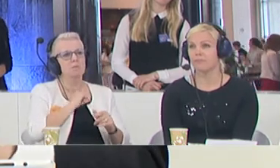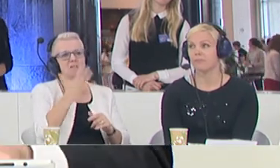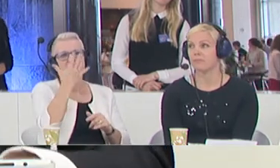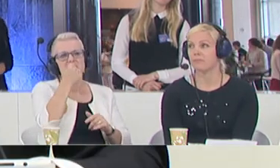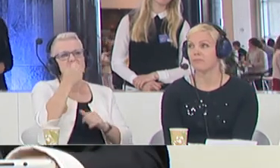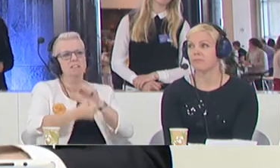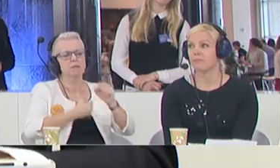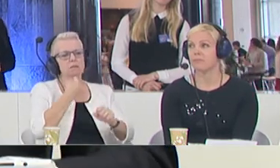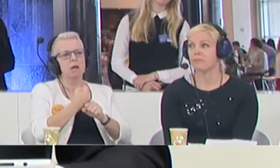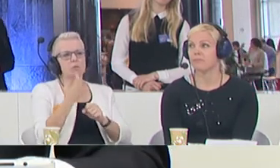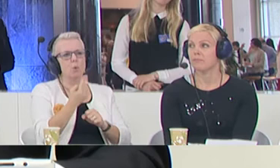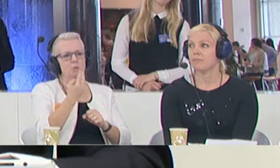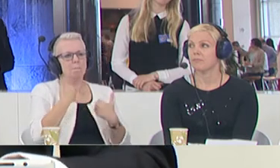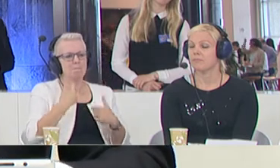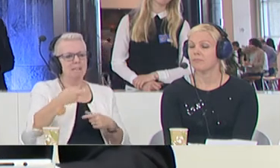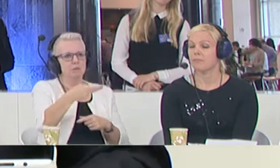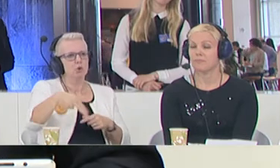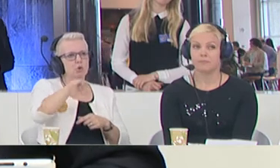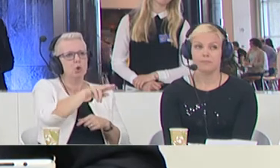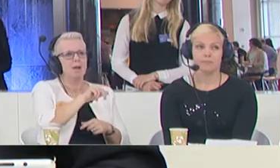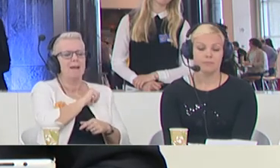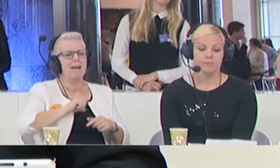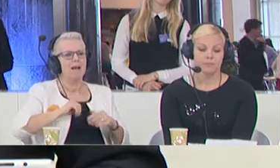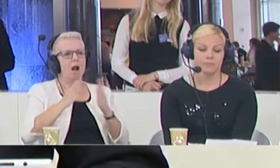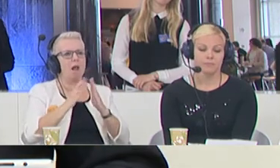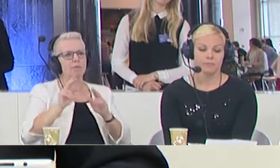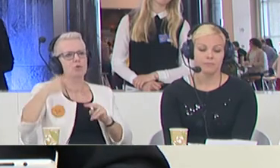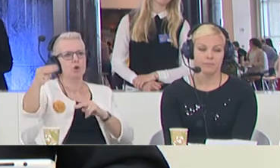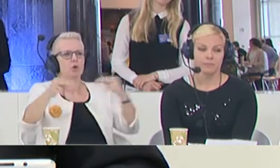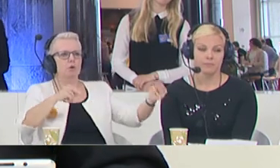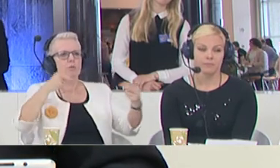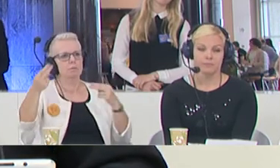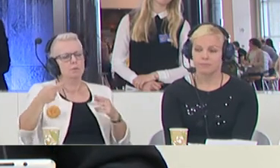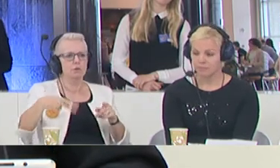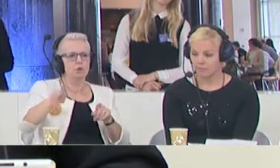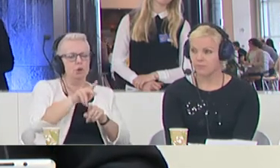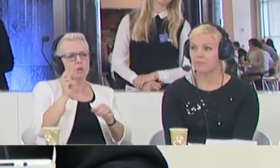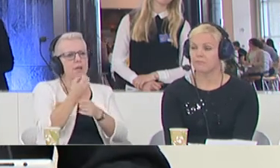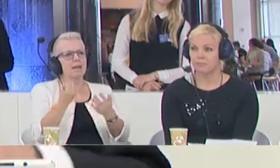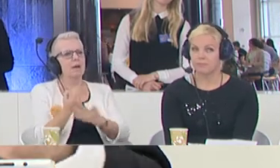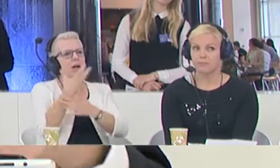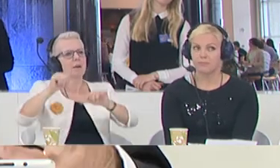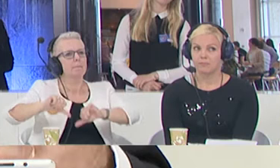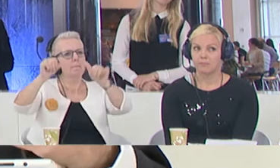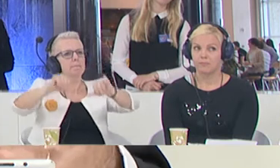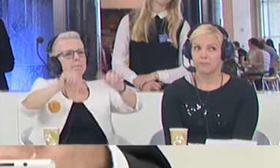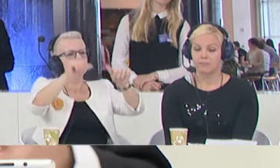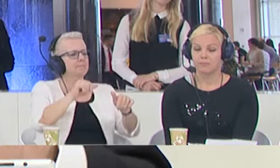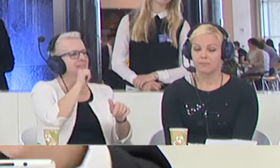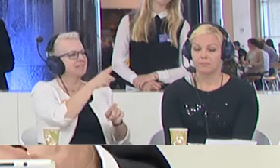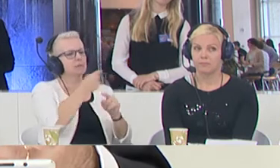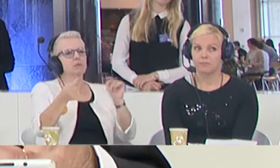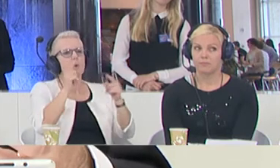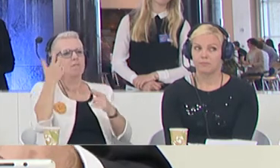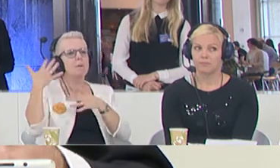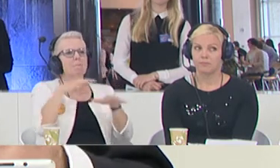the population to settle back into their homelands again to begin to get a solid reconstruction. So in this discussion about the